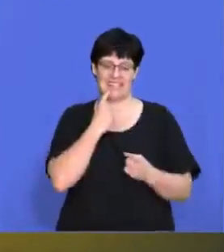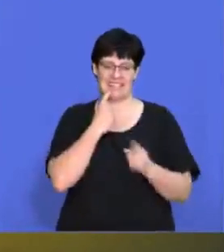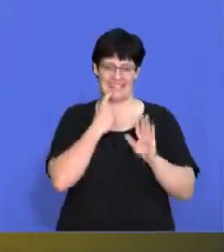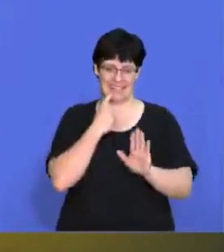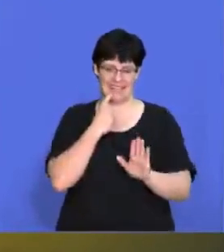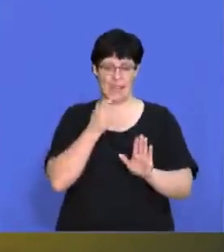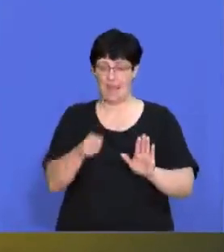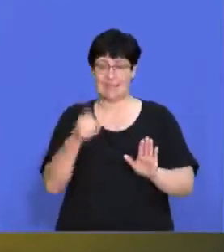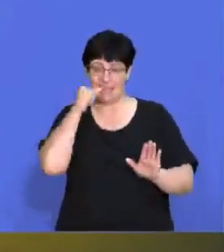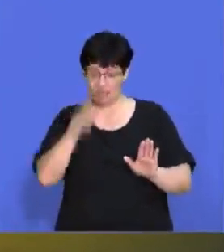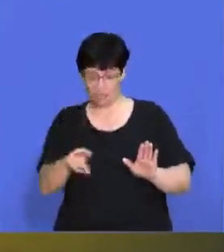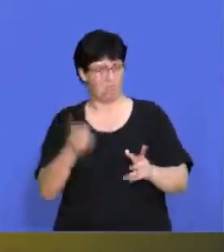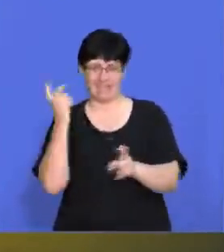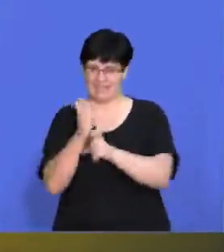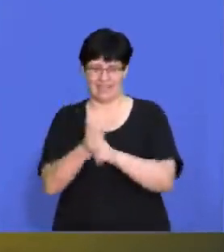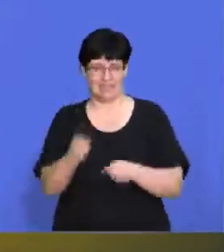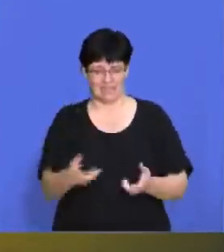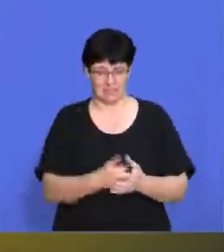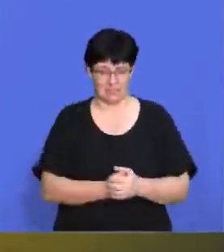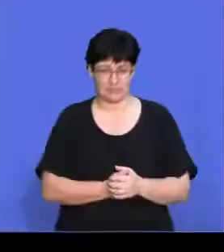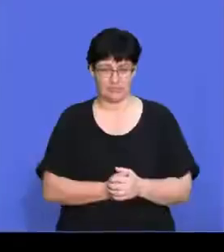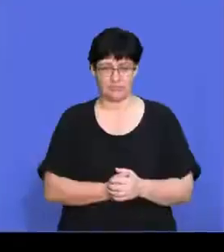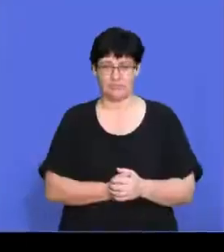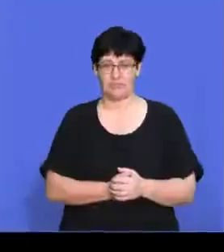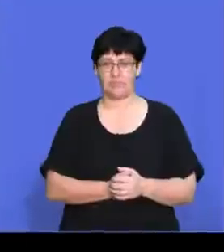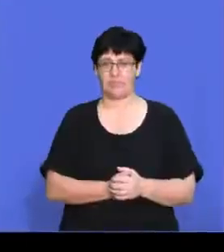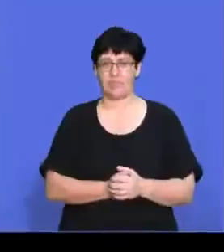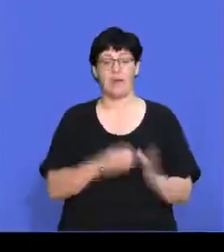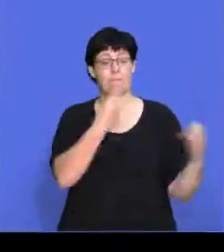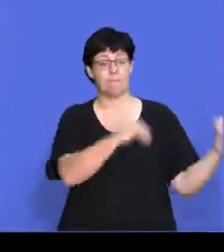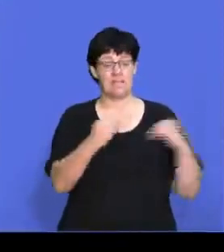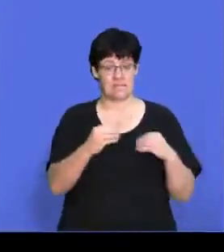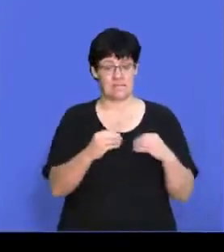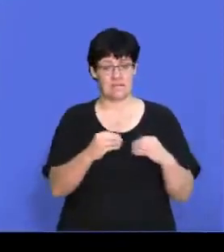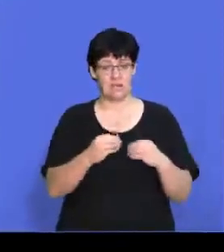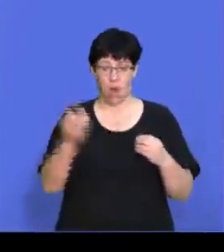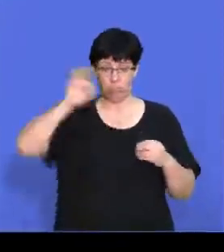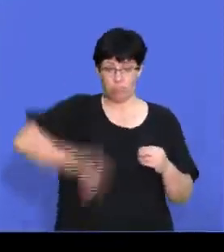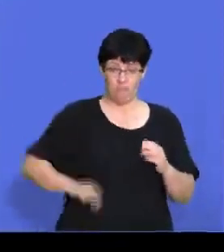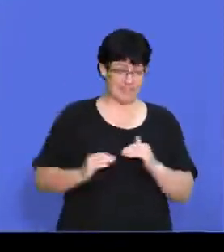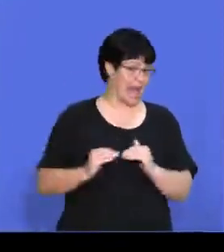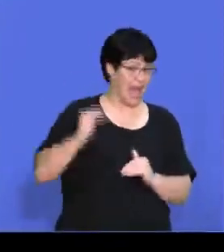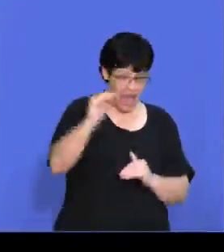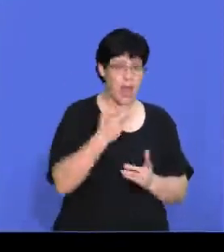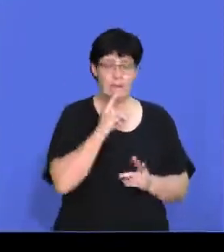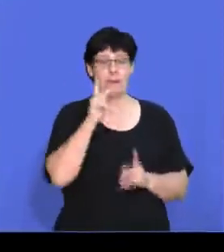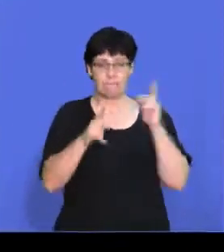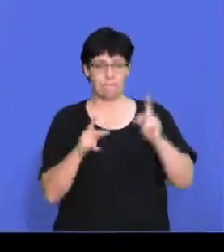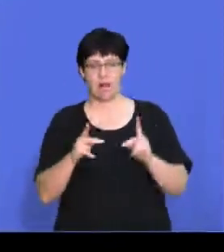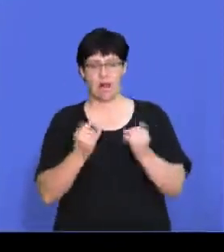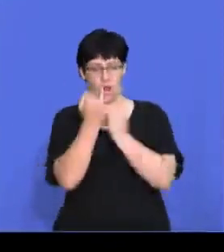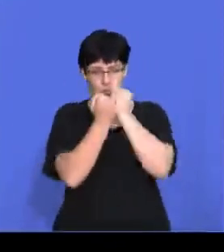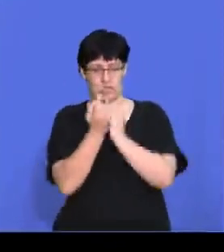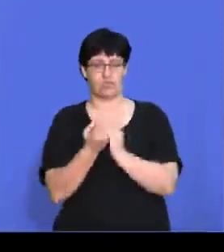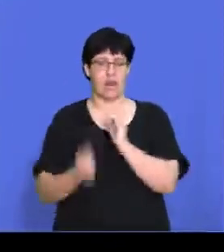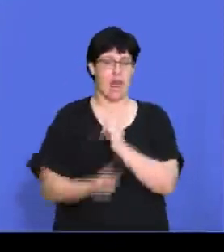start their own cell phone network. If the business is highly profitable, it will attract potential competitors